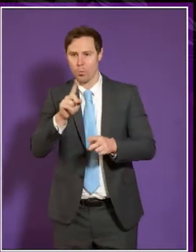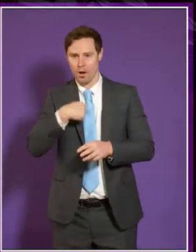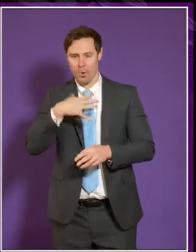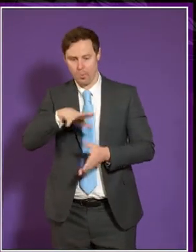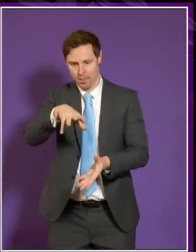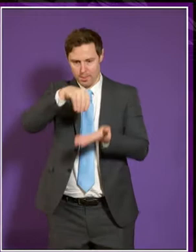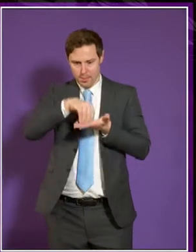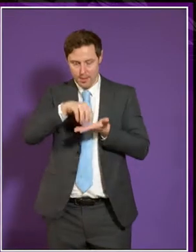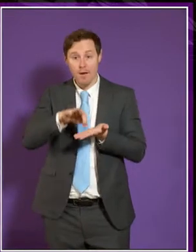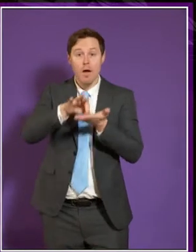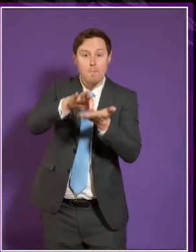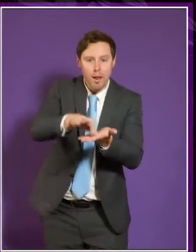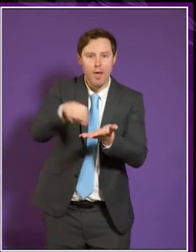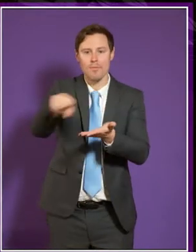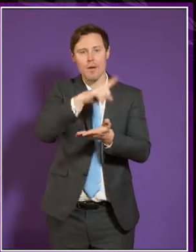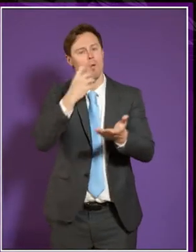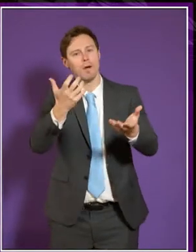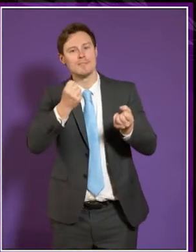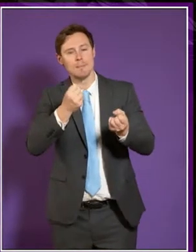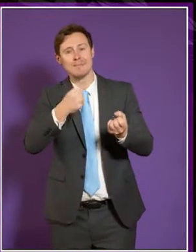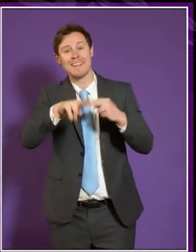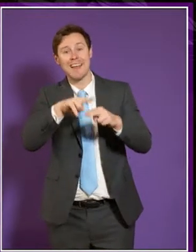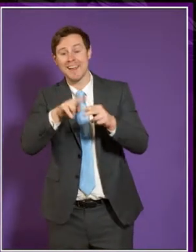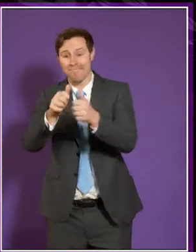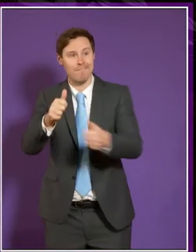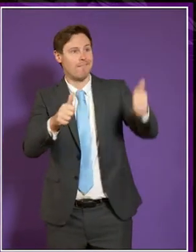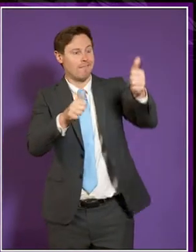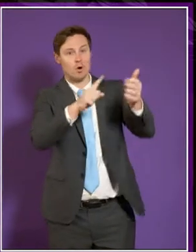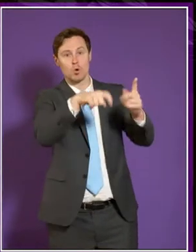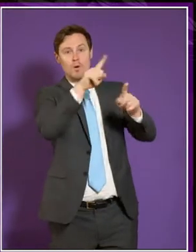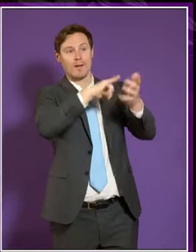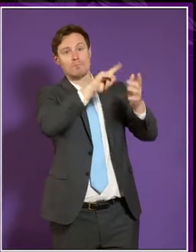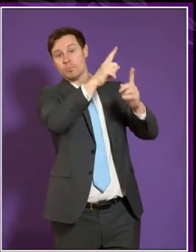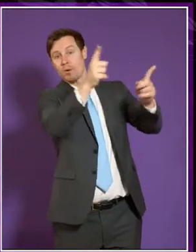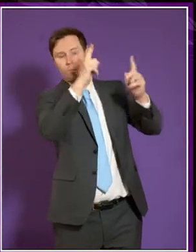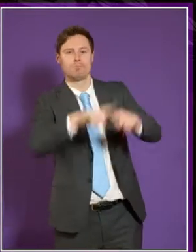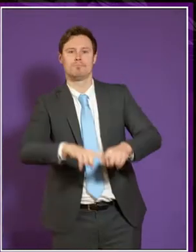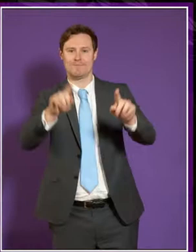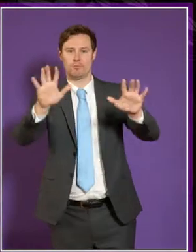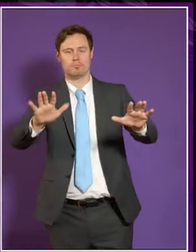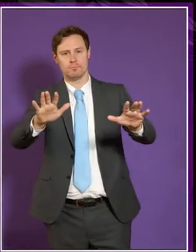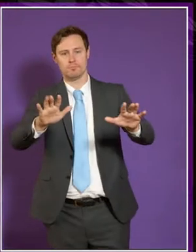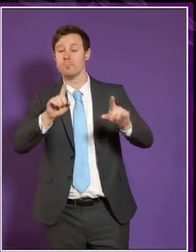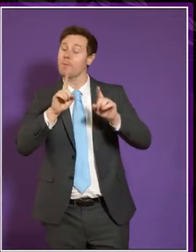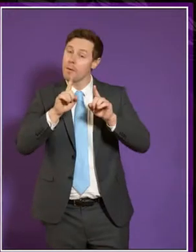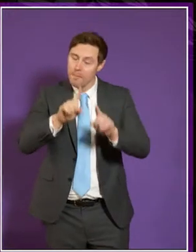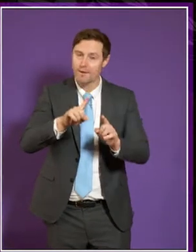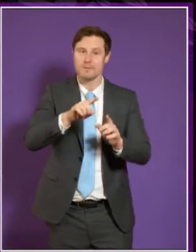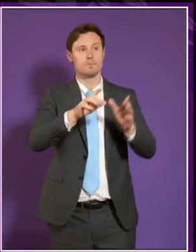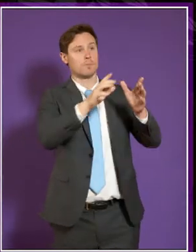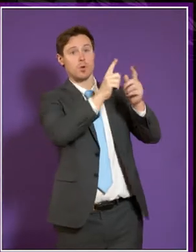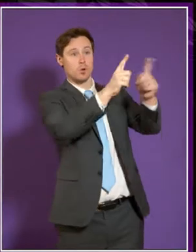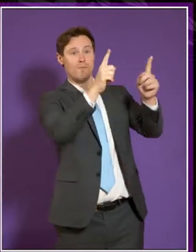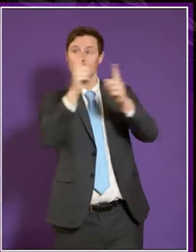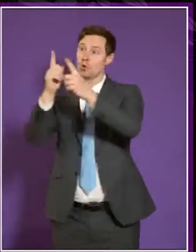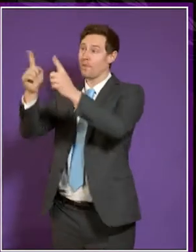will be taken into account that might not happen if it's done at institutional level. That said, there are special cases at institutional level you'd want to see them